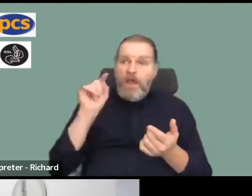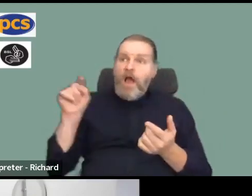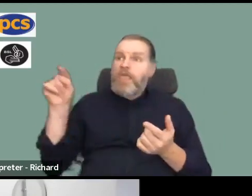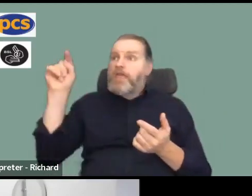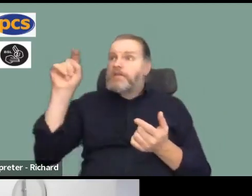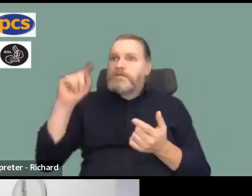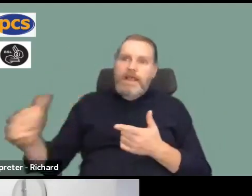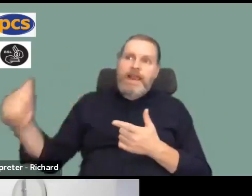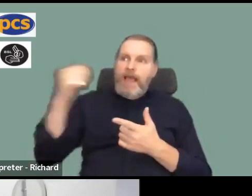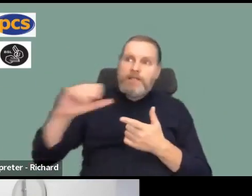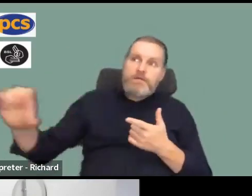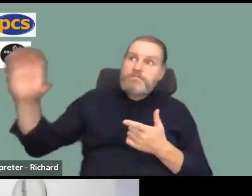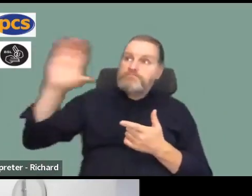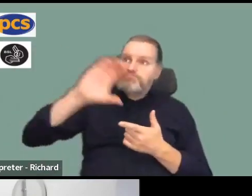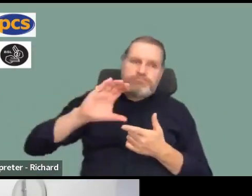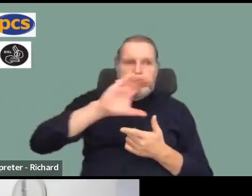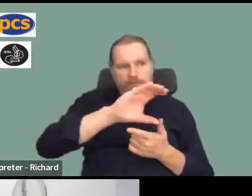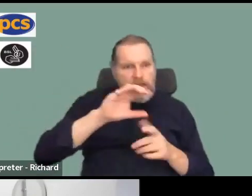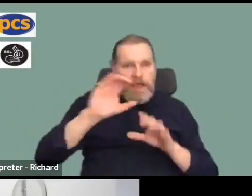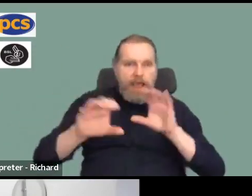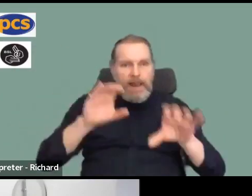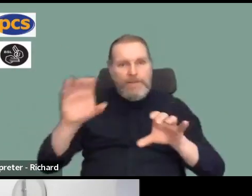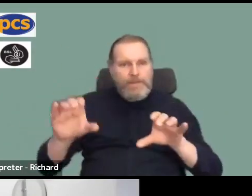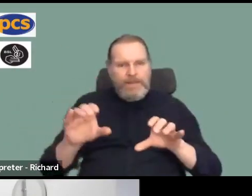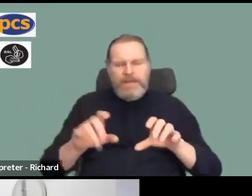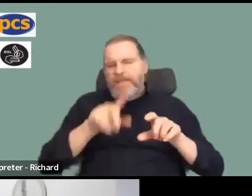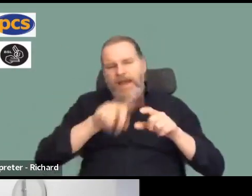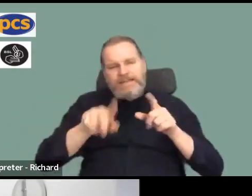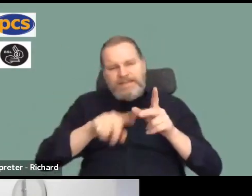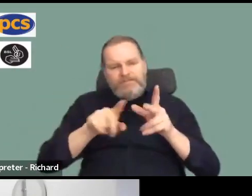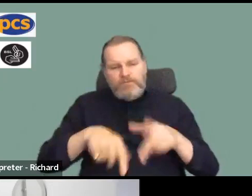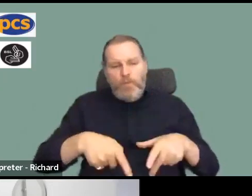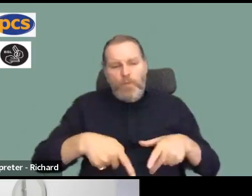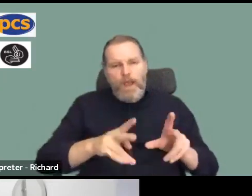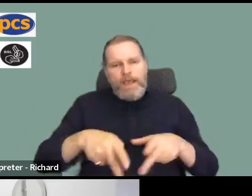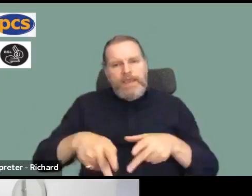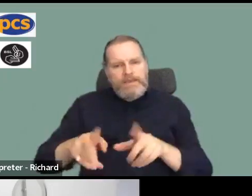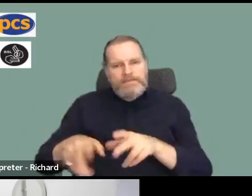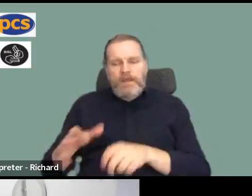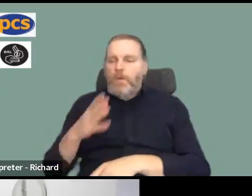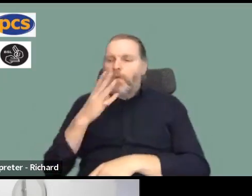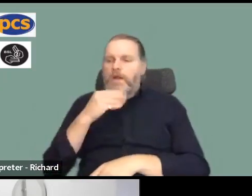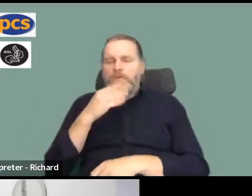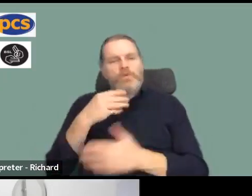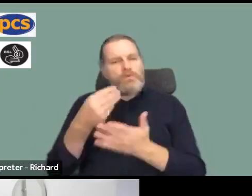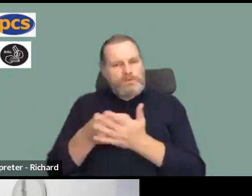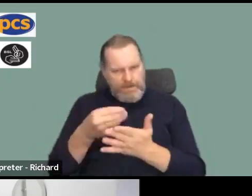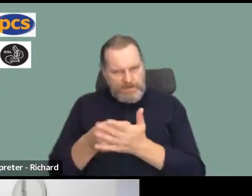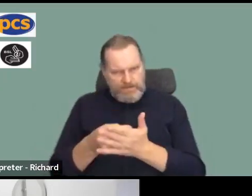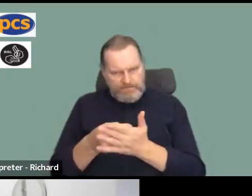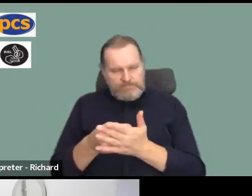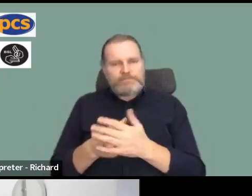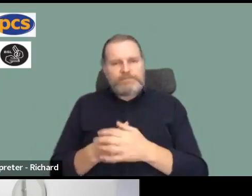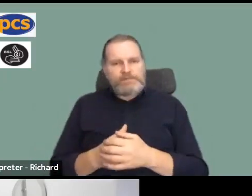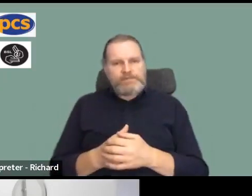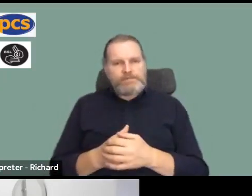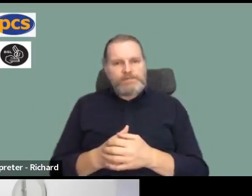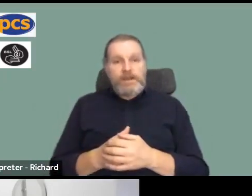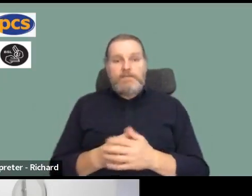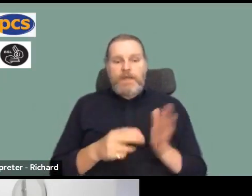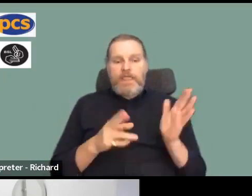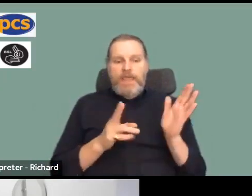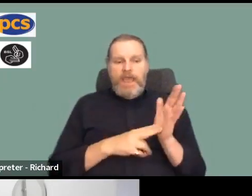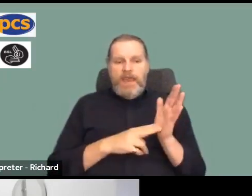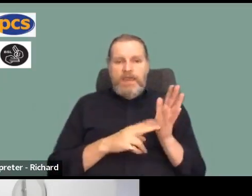to help support those who are taking action. So there's a variety of tactics that we can use. What I want to assure people is that the NEC is very